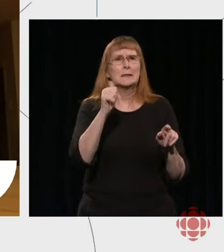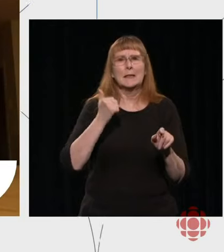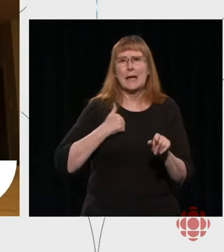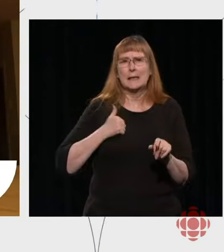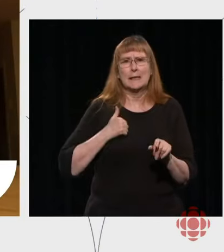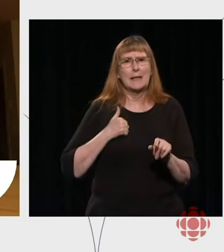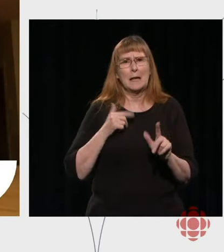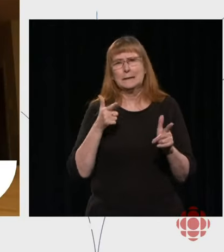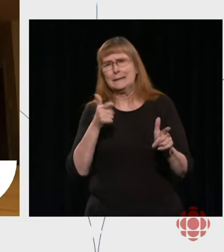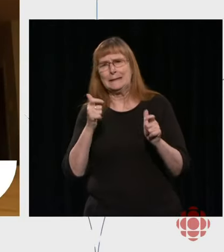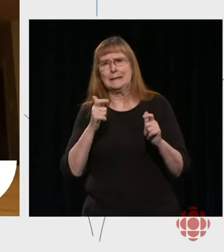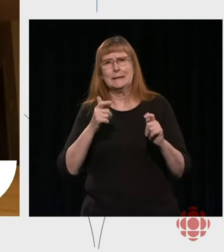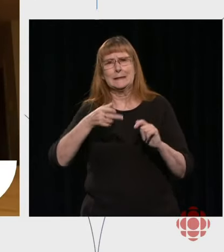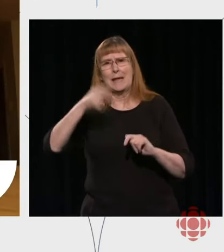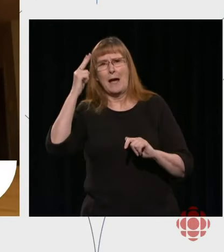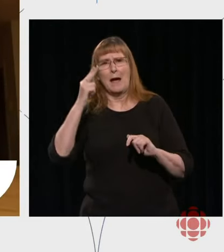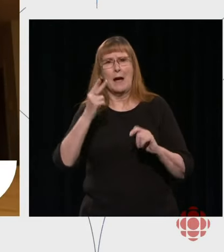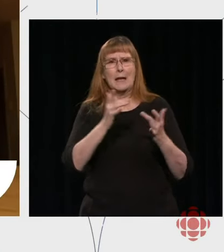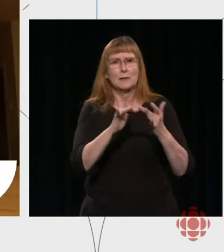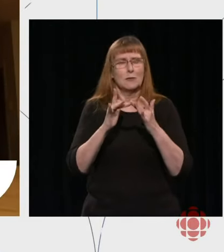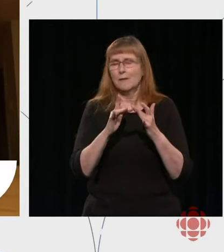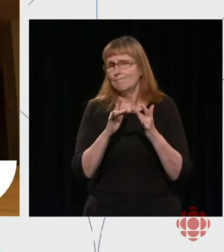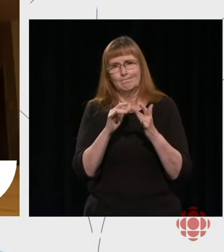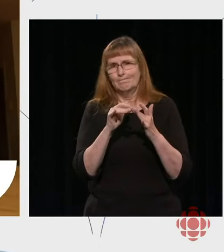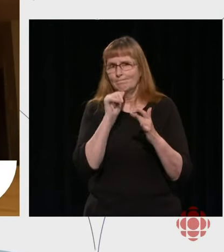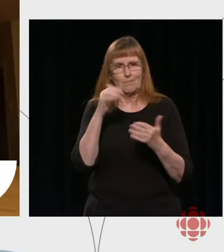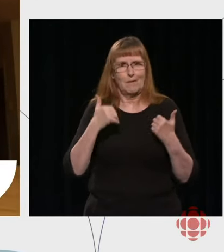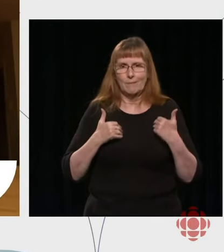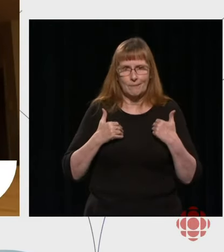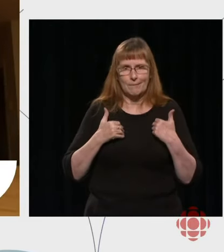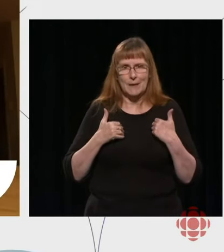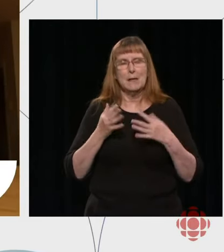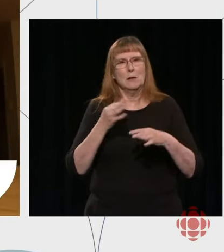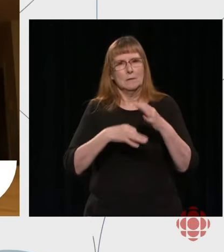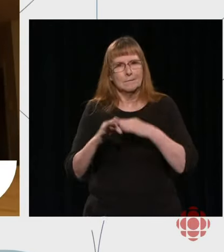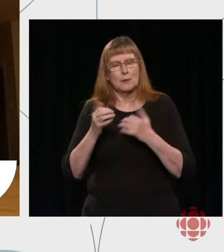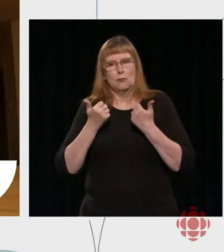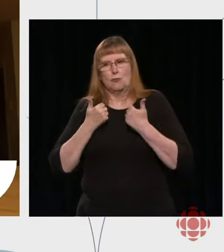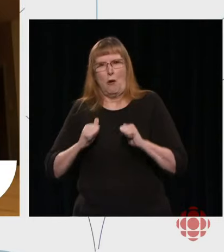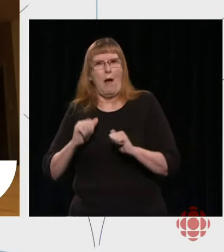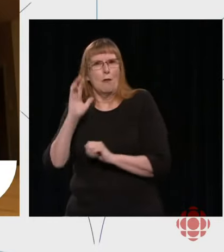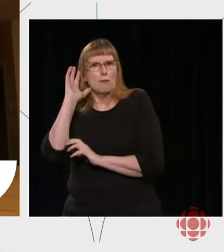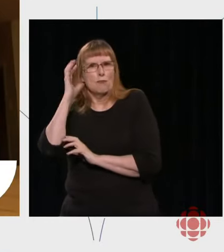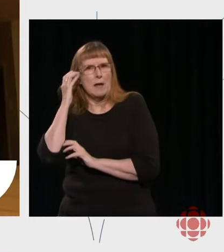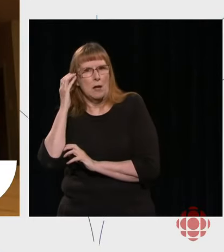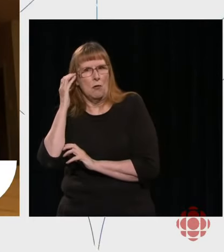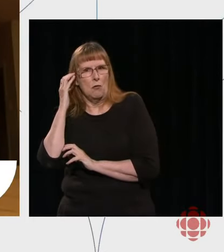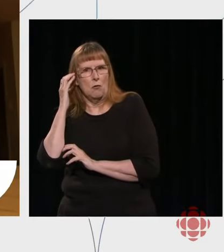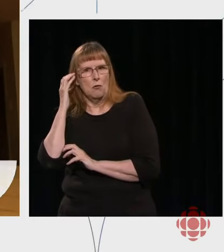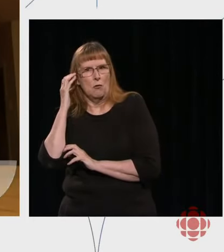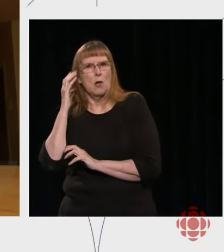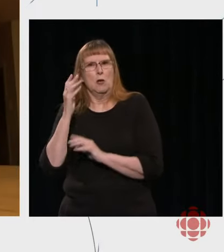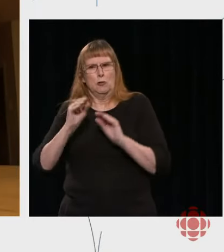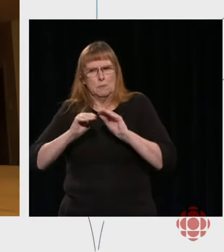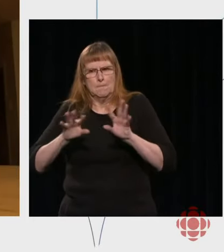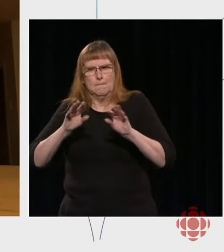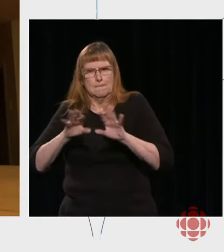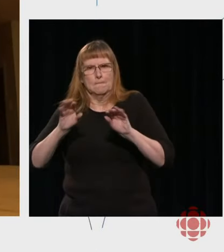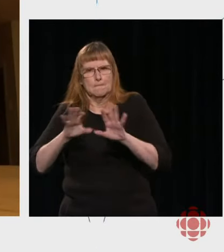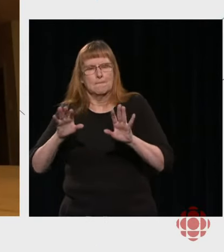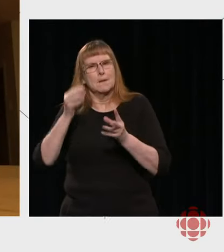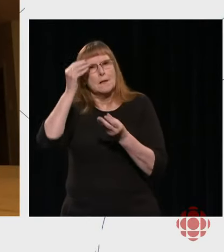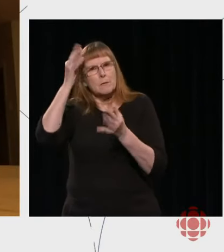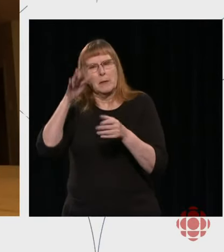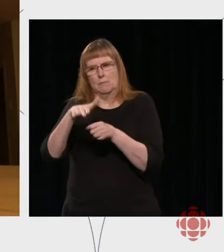existent. And at that point, we tried to get radio shows in each of those communities to continue to communicate the